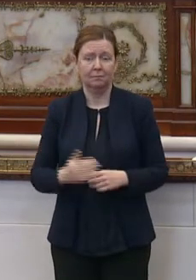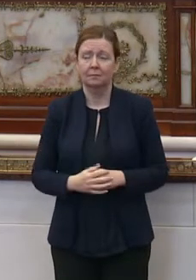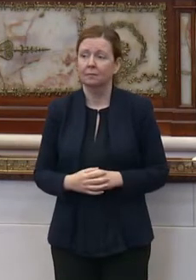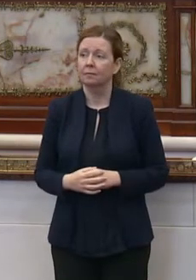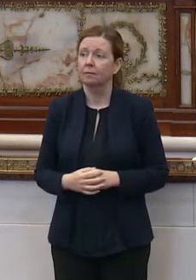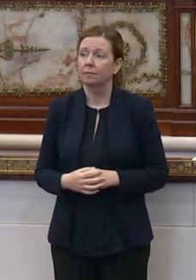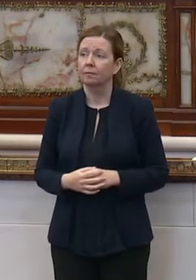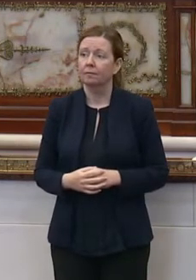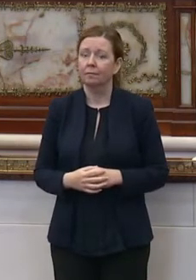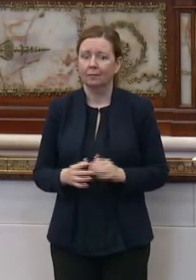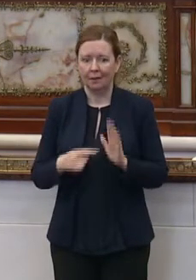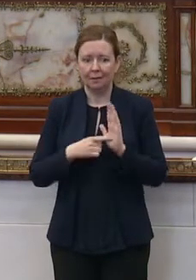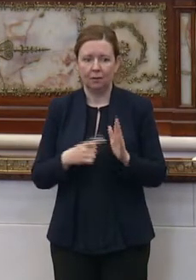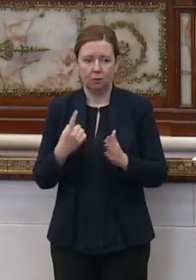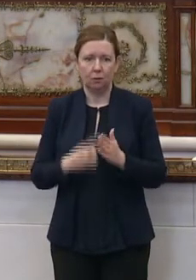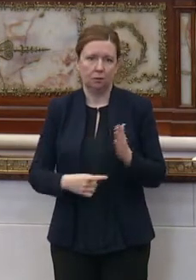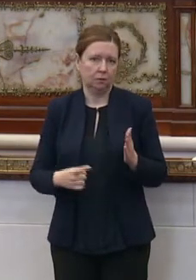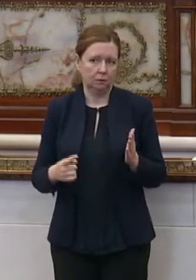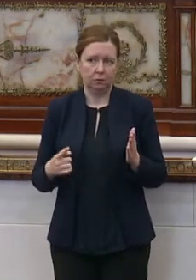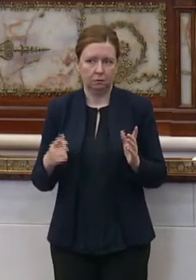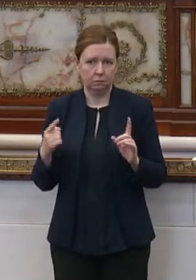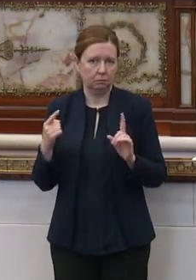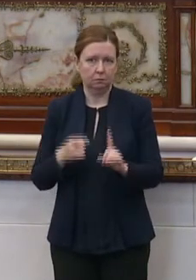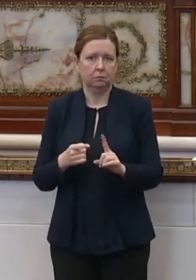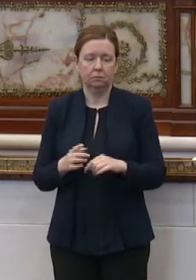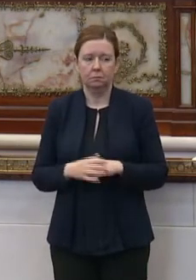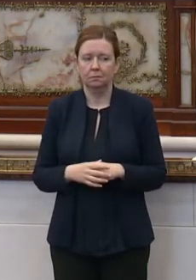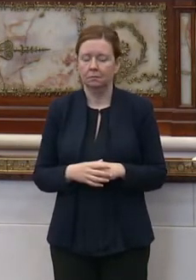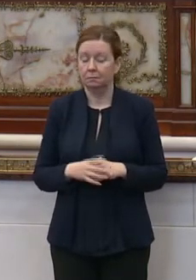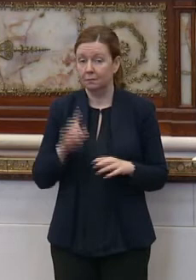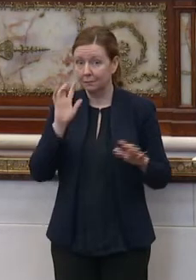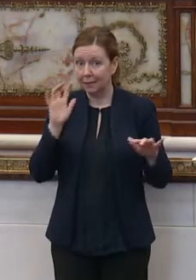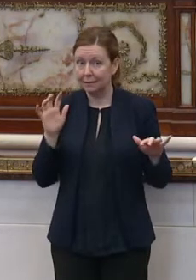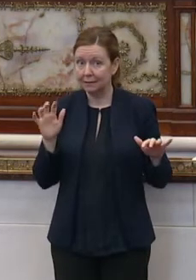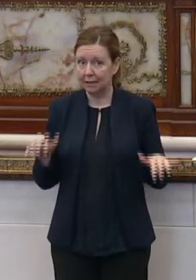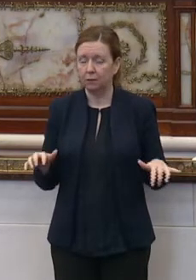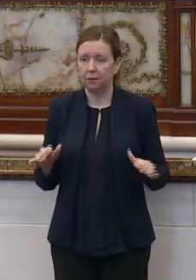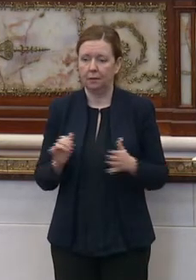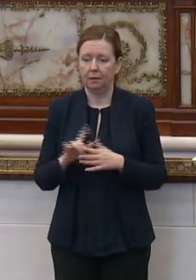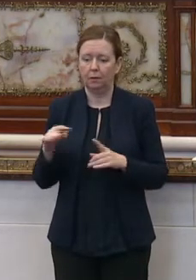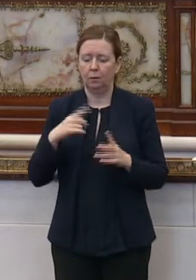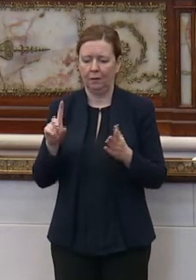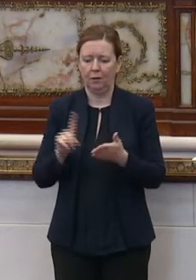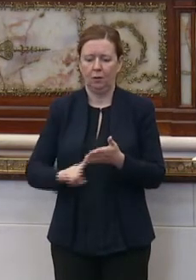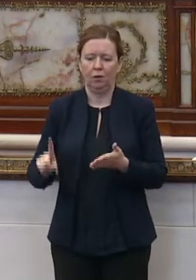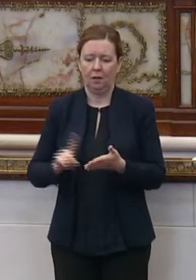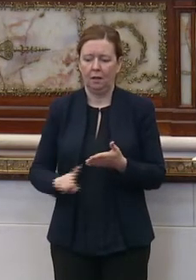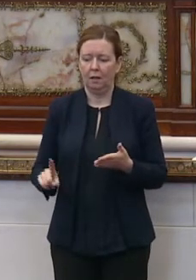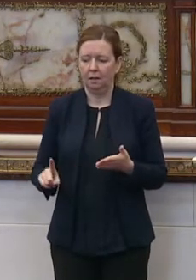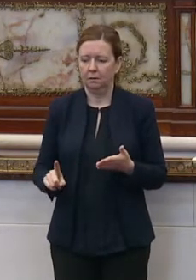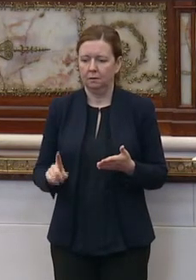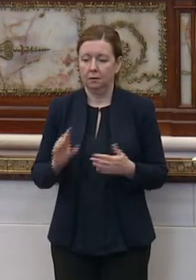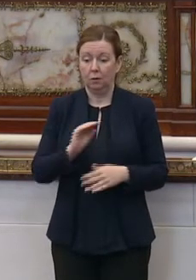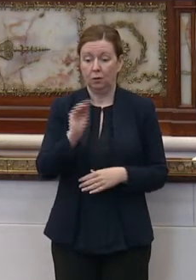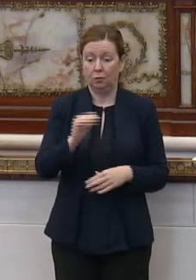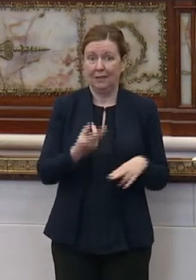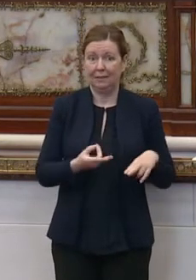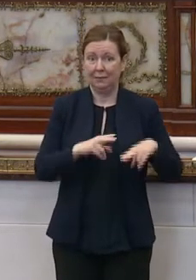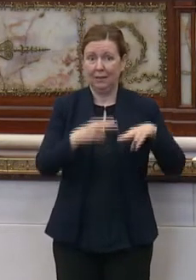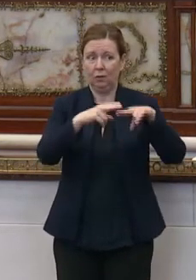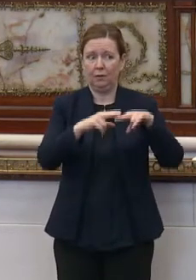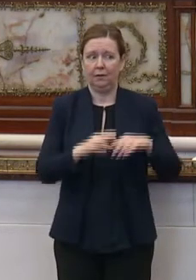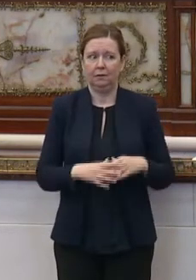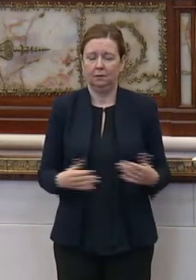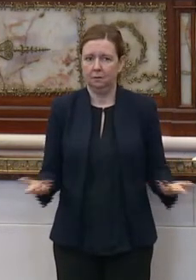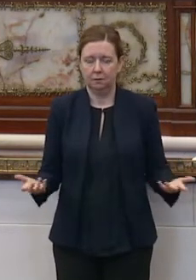that shows what this is. It is astounding that when we look at the rates of increase, it is